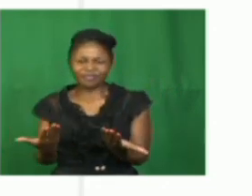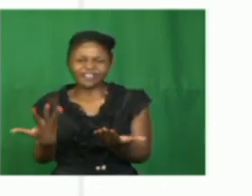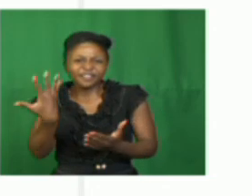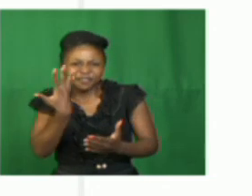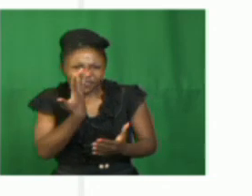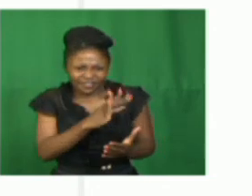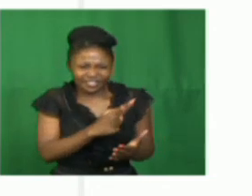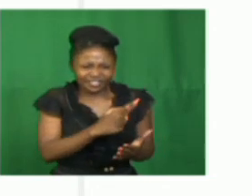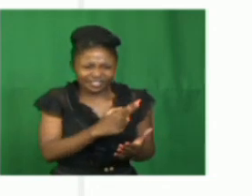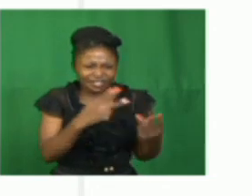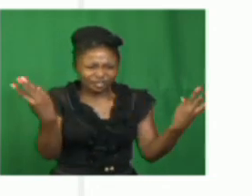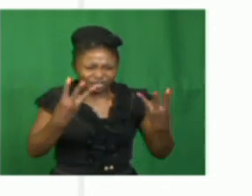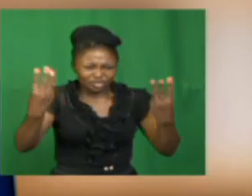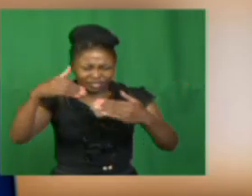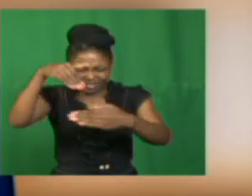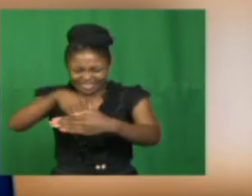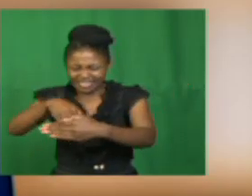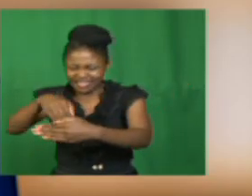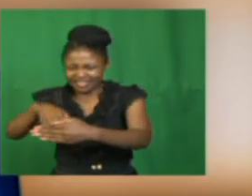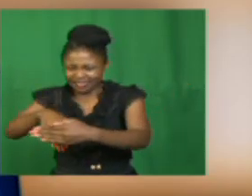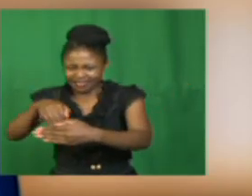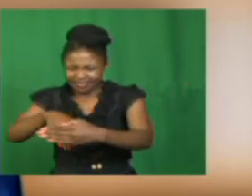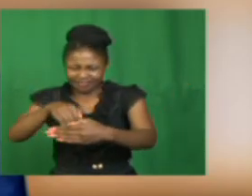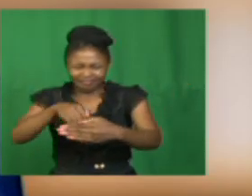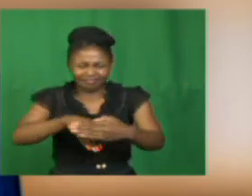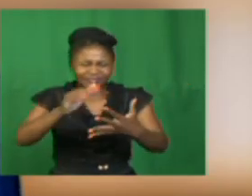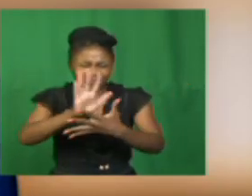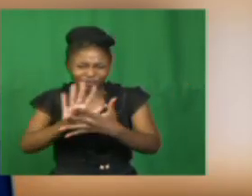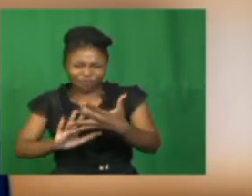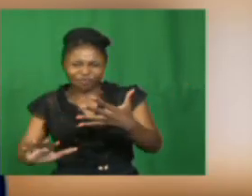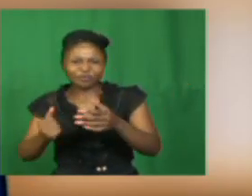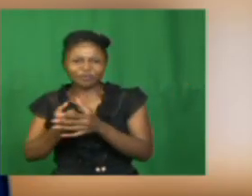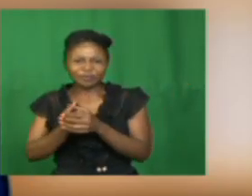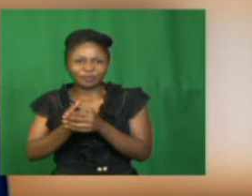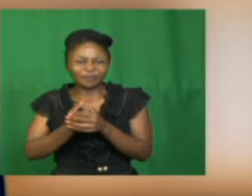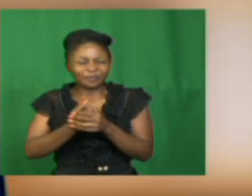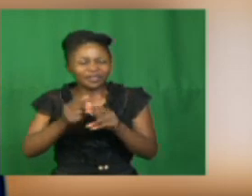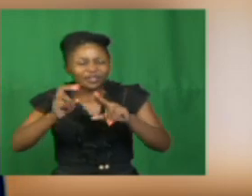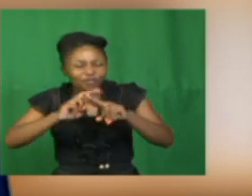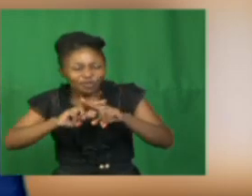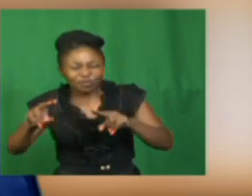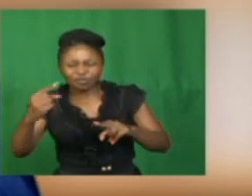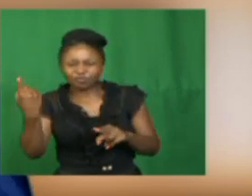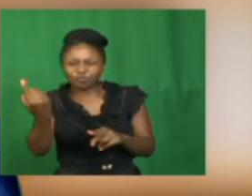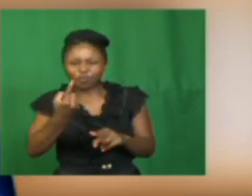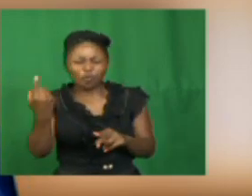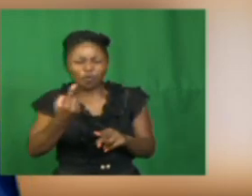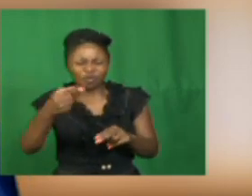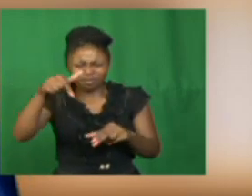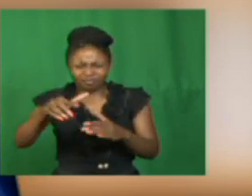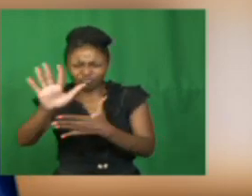These characters, they are not just employed into the story, and then become silent.